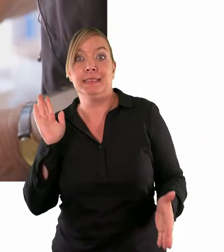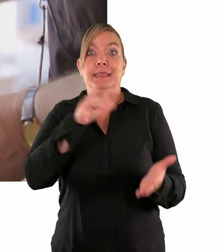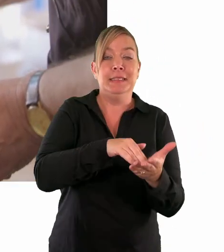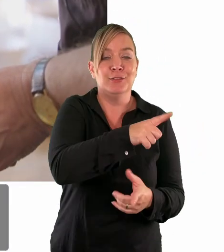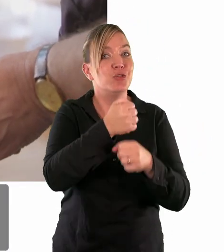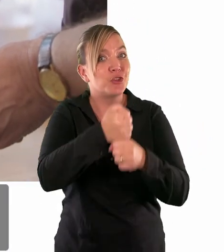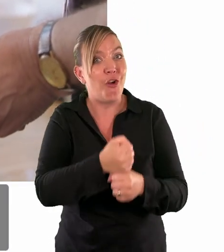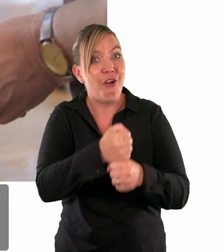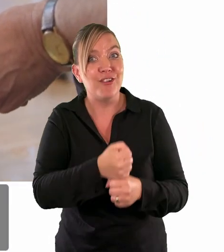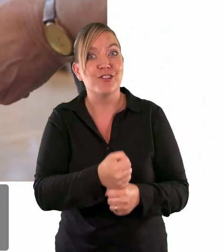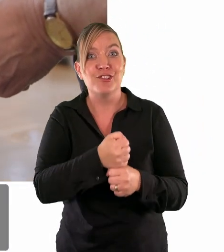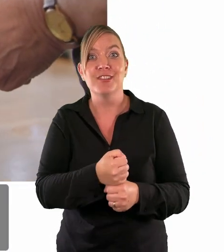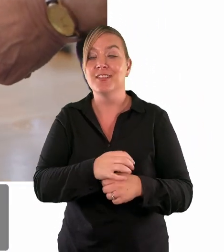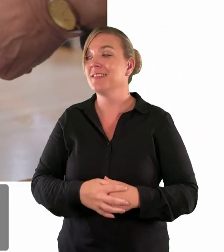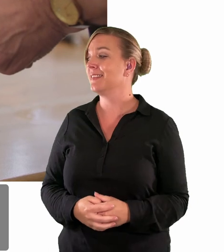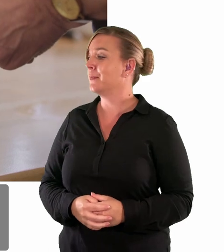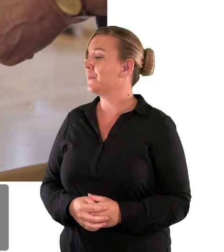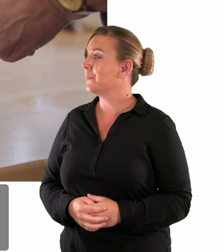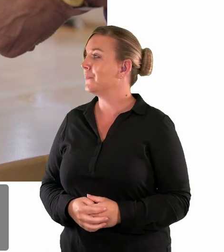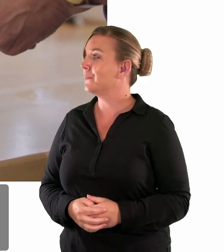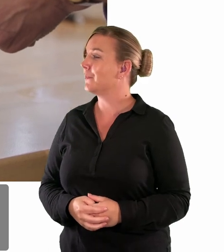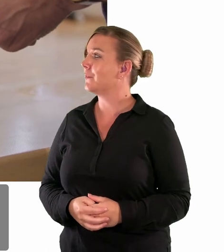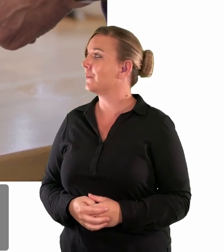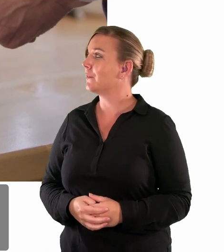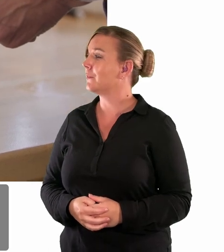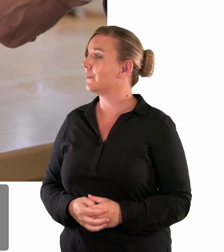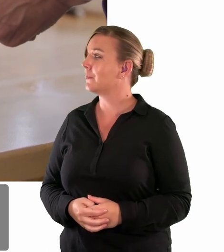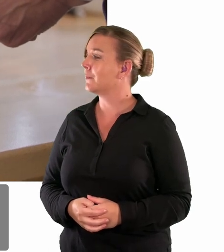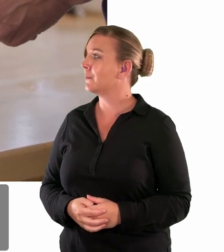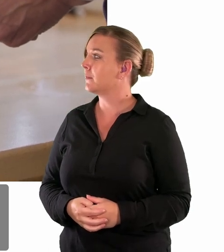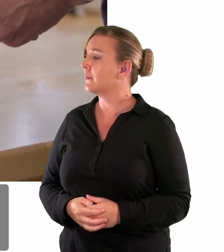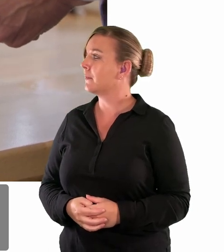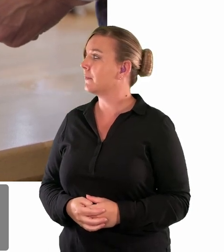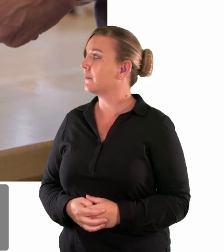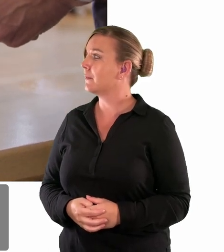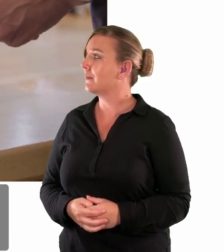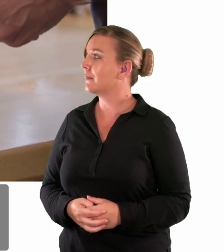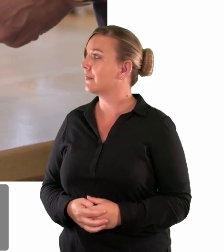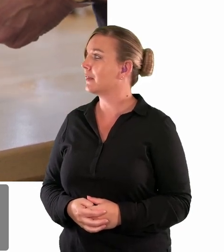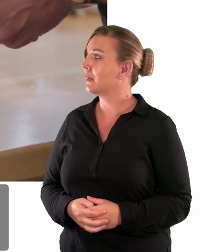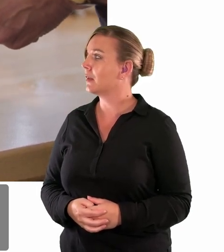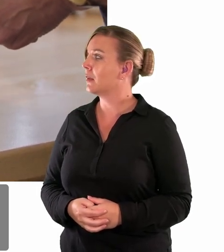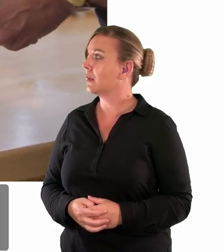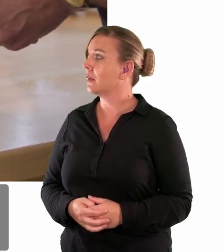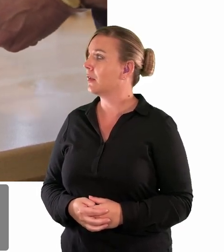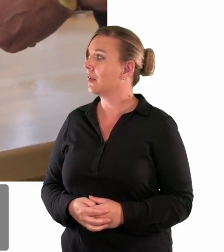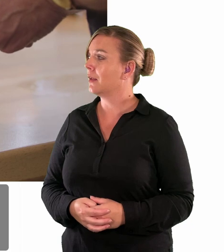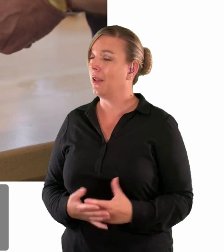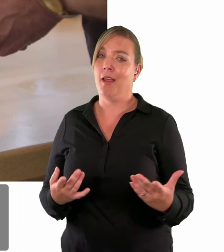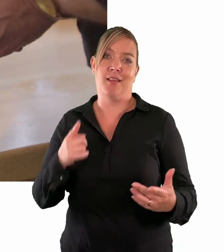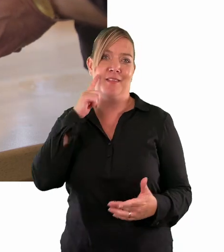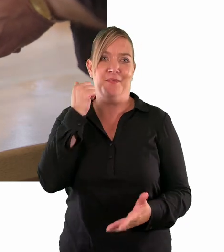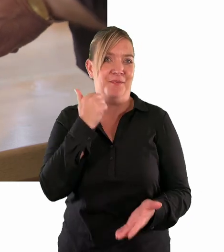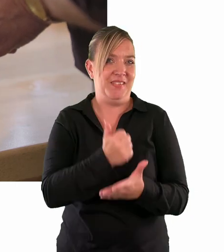she flipped the pancake she tossed the pancake as she was running to church. It's a great